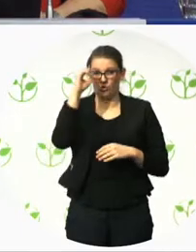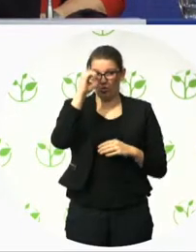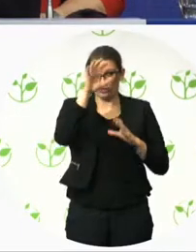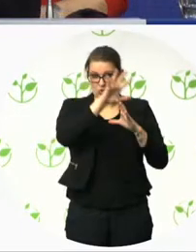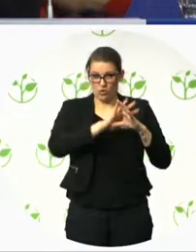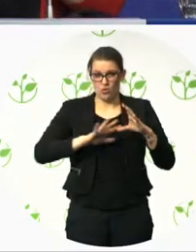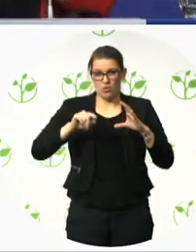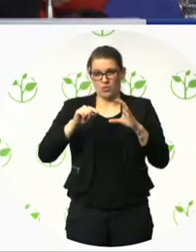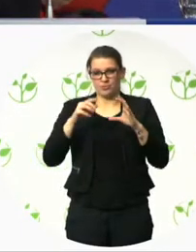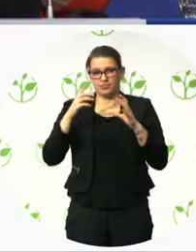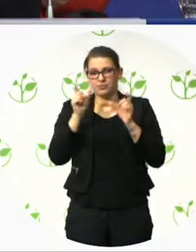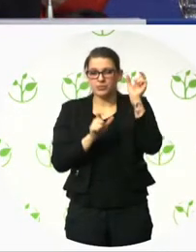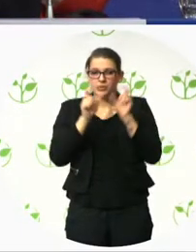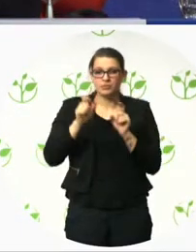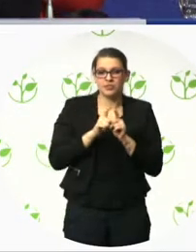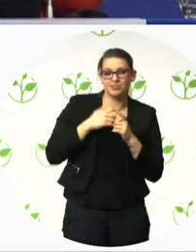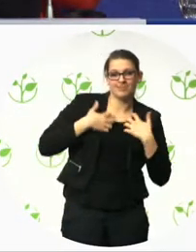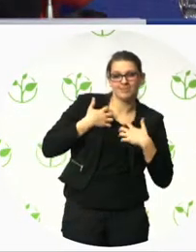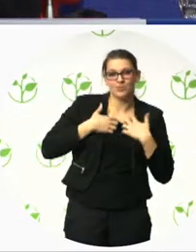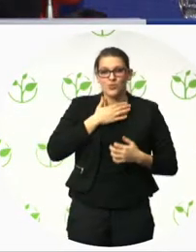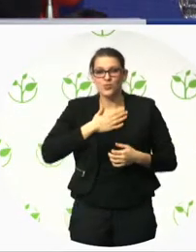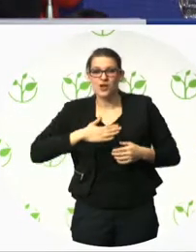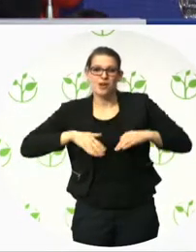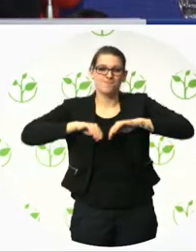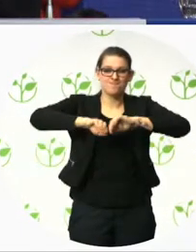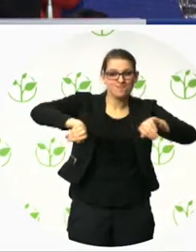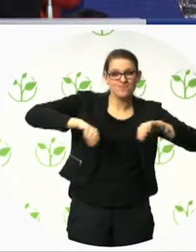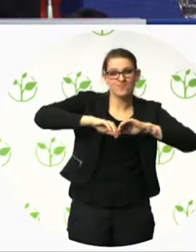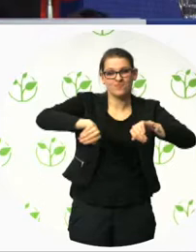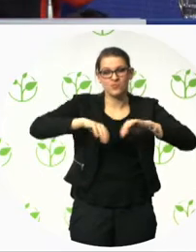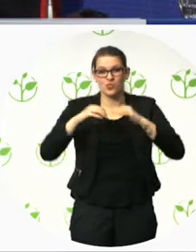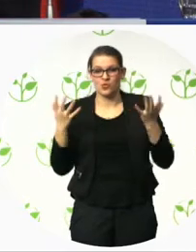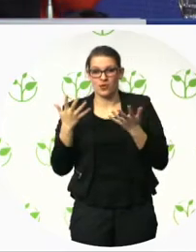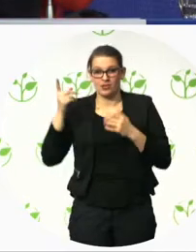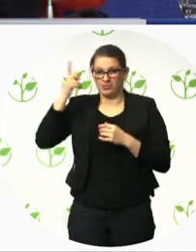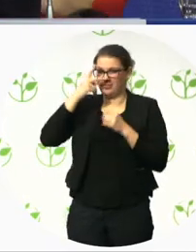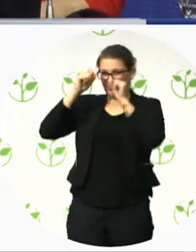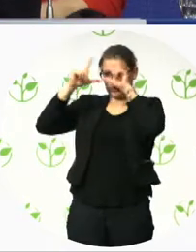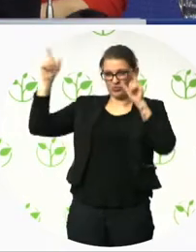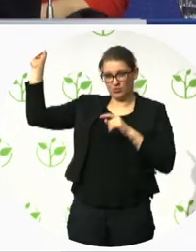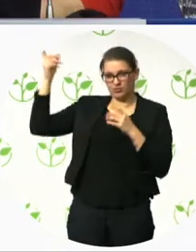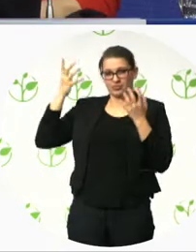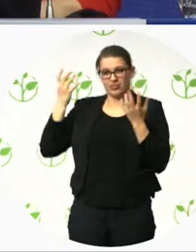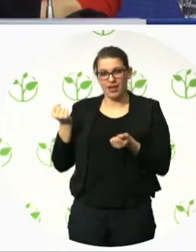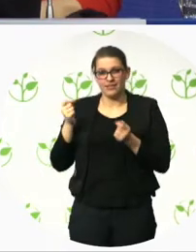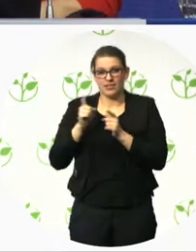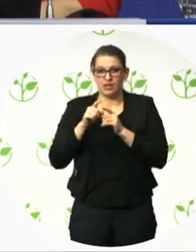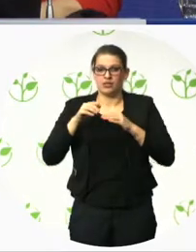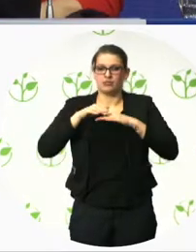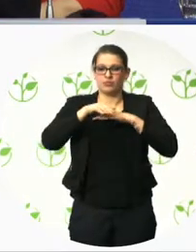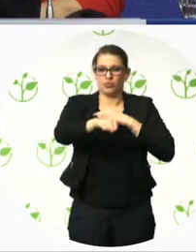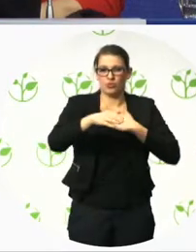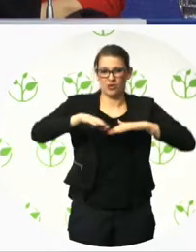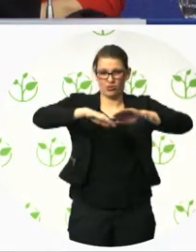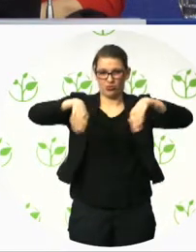swimming and bathing. So we have lots of things like this, where you can go straight into the fjord, even if